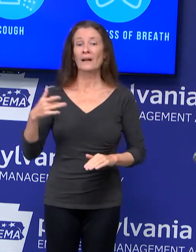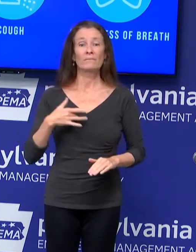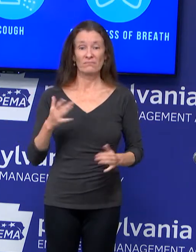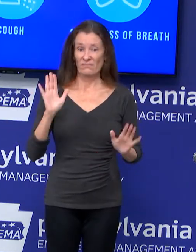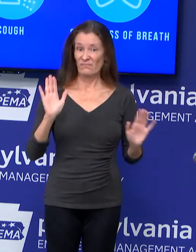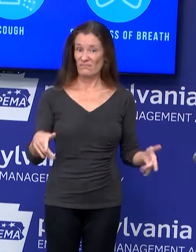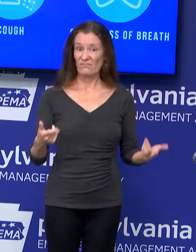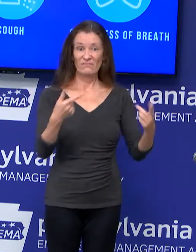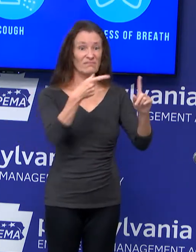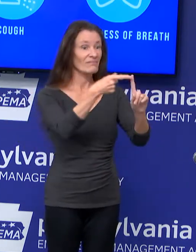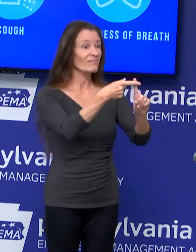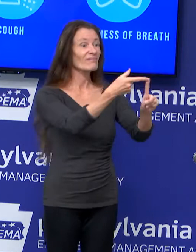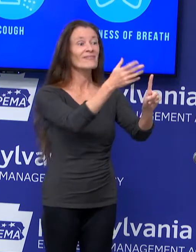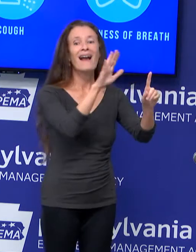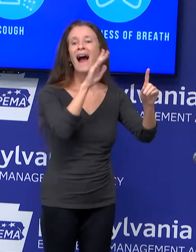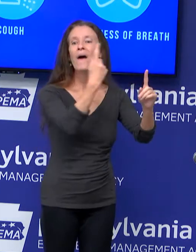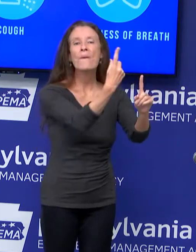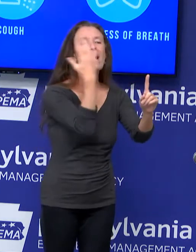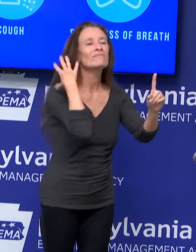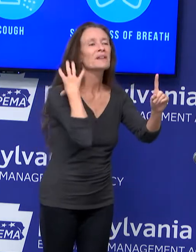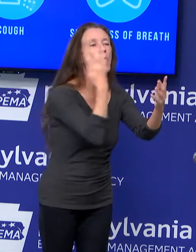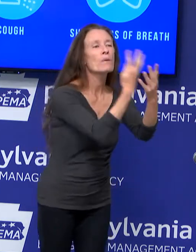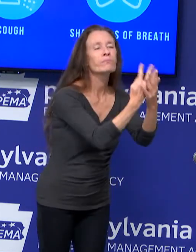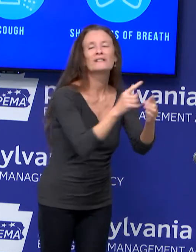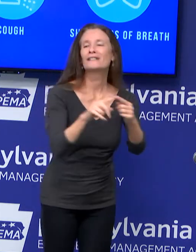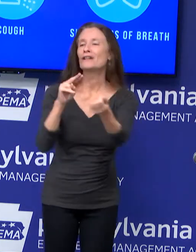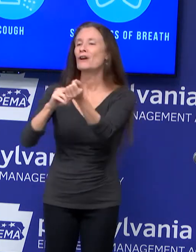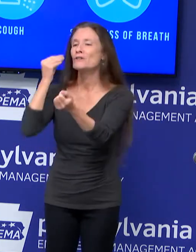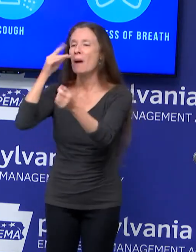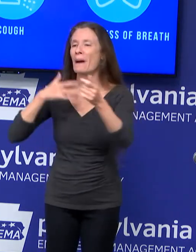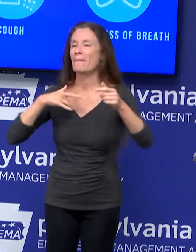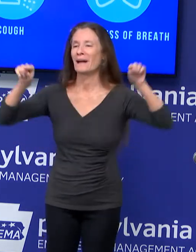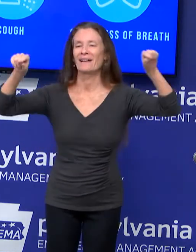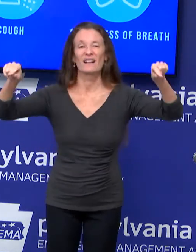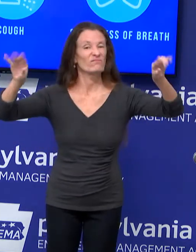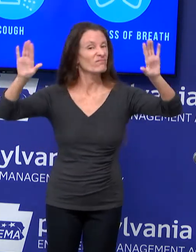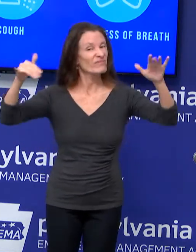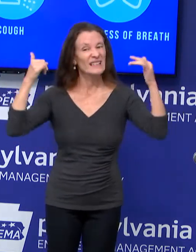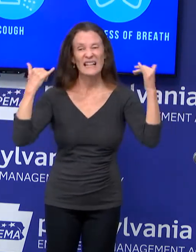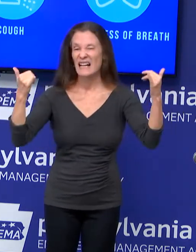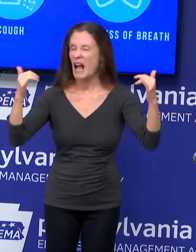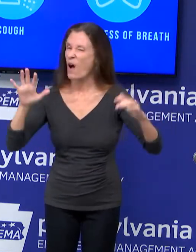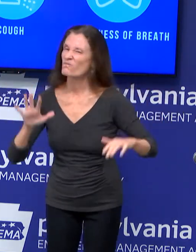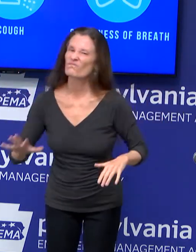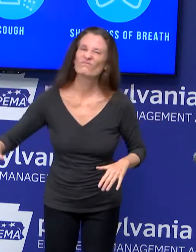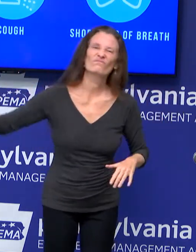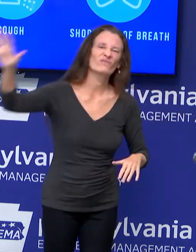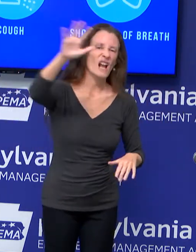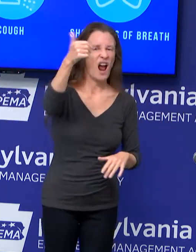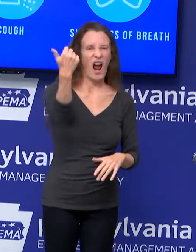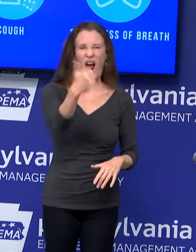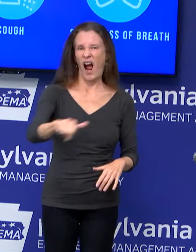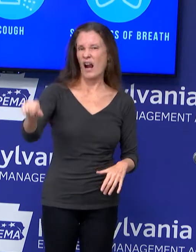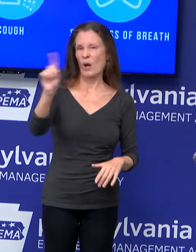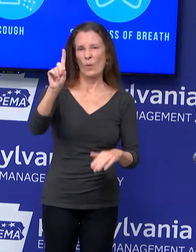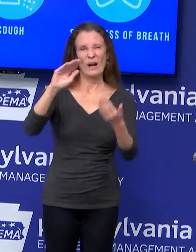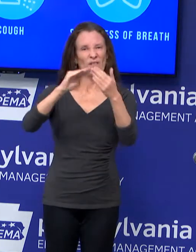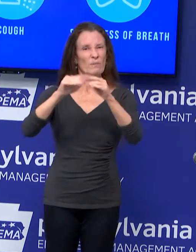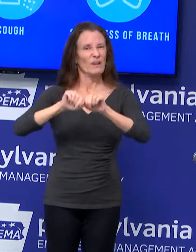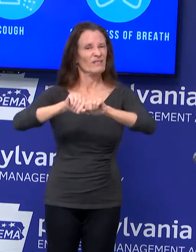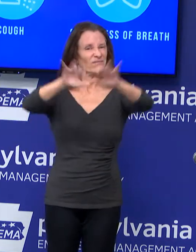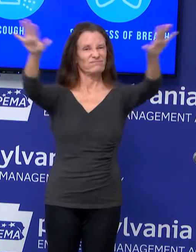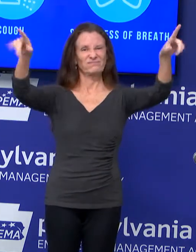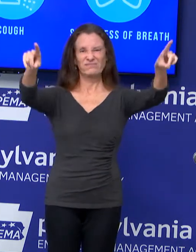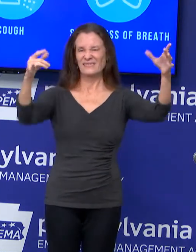It is just prevalent in the community and it's spreading in the community. And that's why the mitigation efforts that I'm discussing, such as the